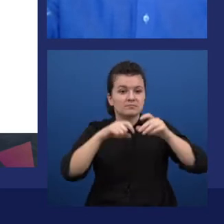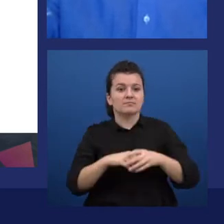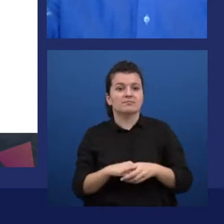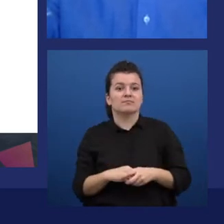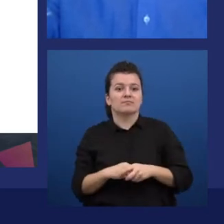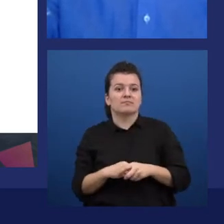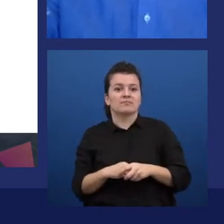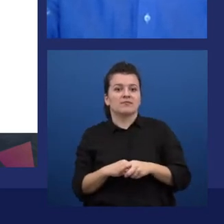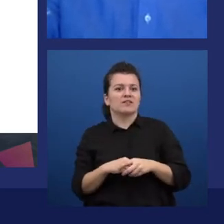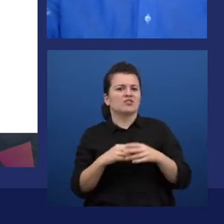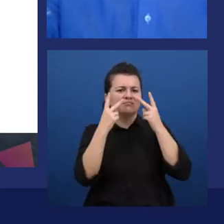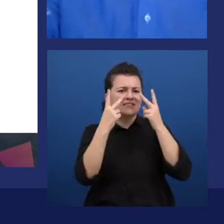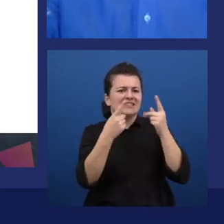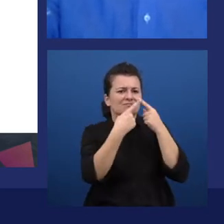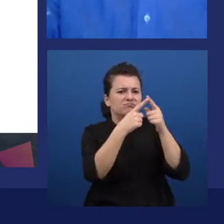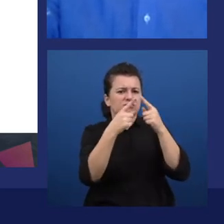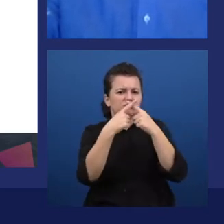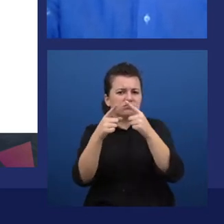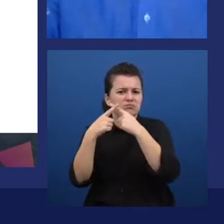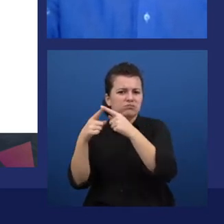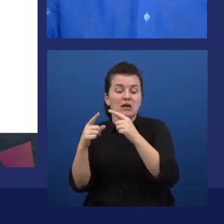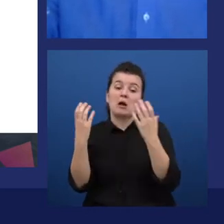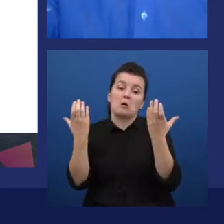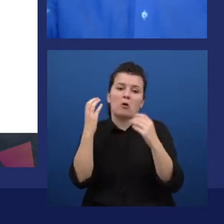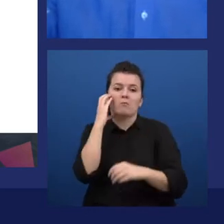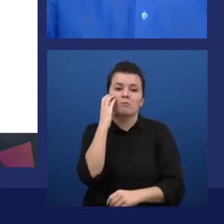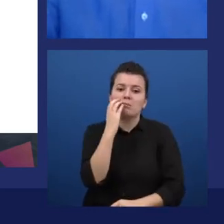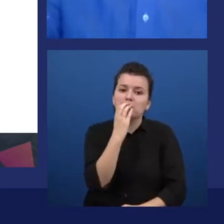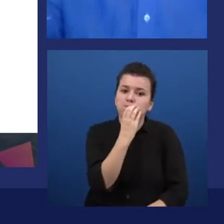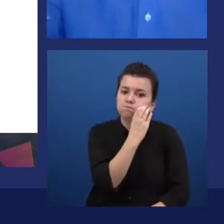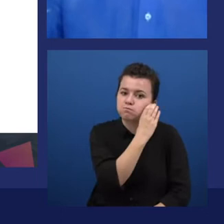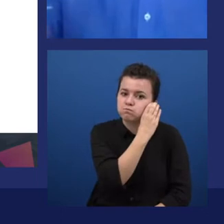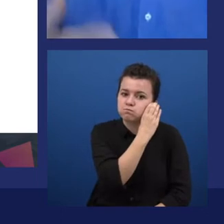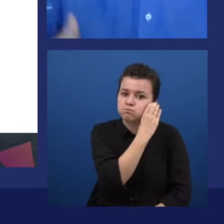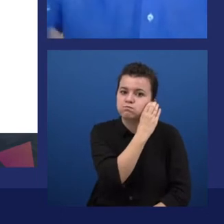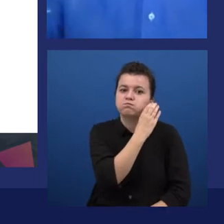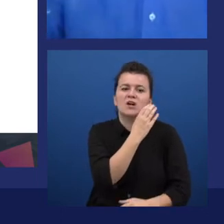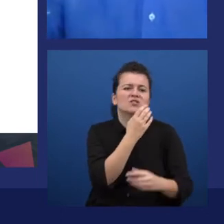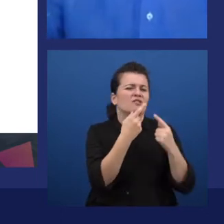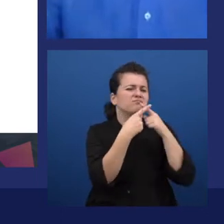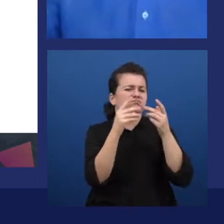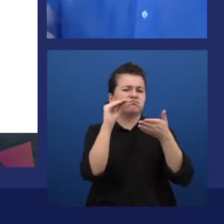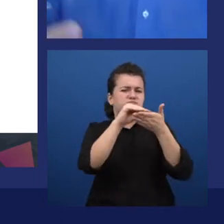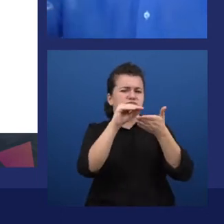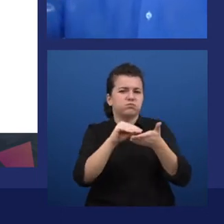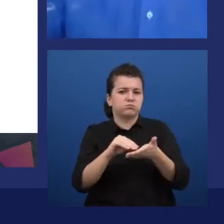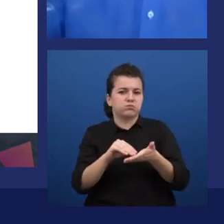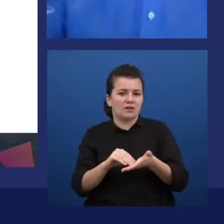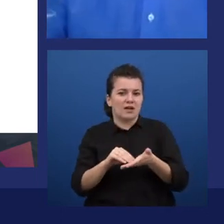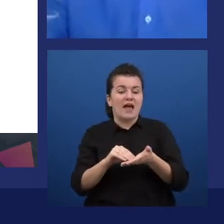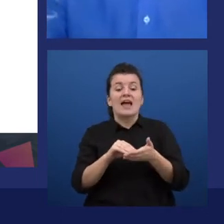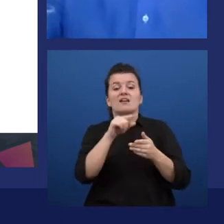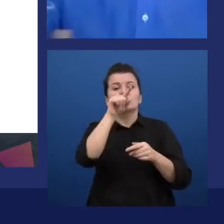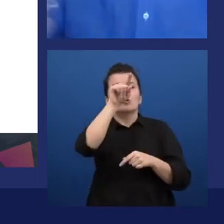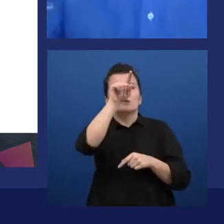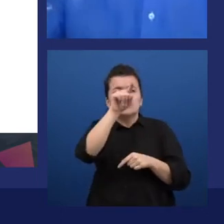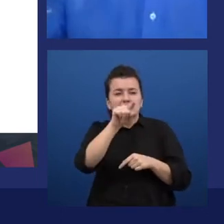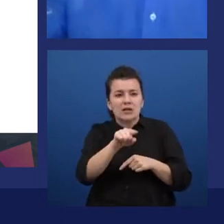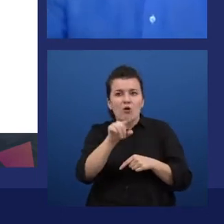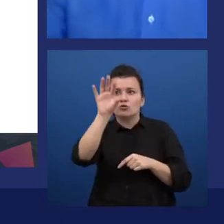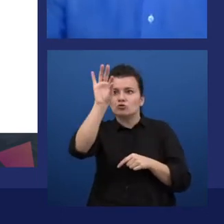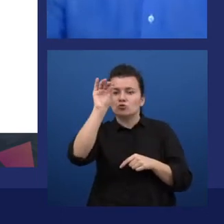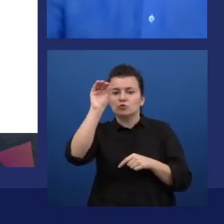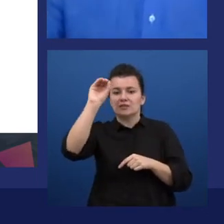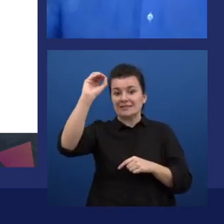here, as you can see, and emotions. All these values are between zero and one, where zero means not